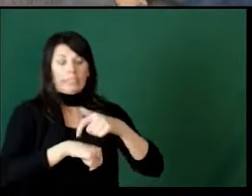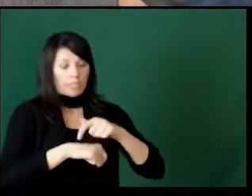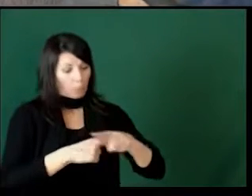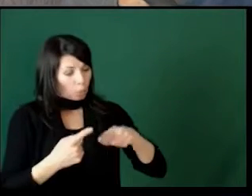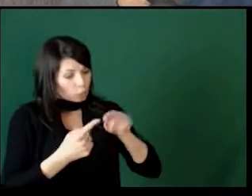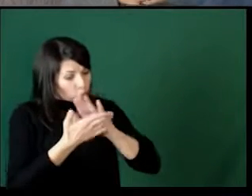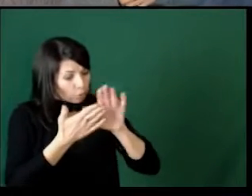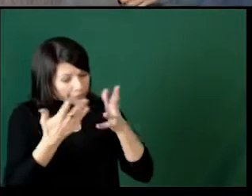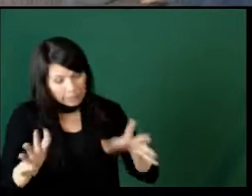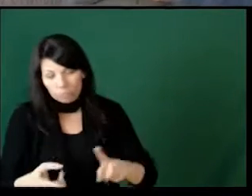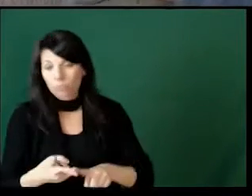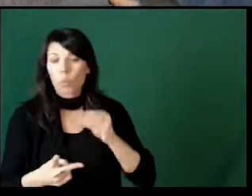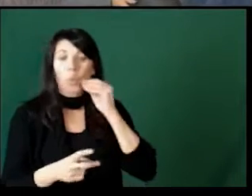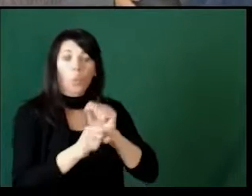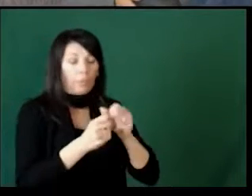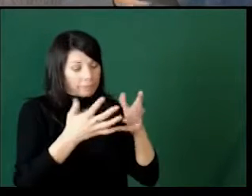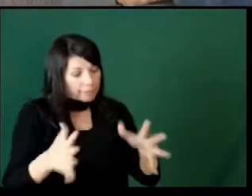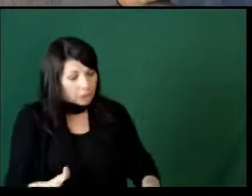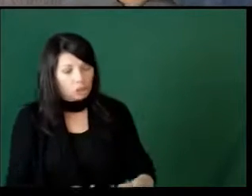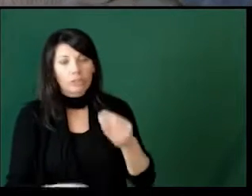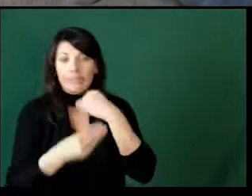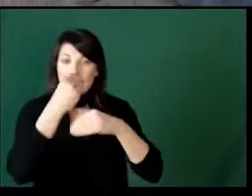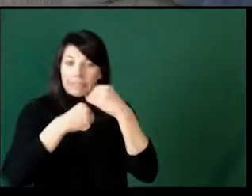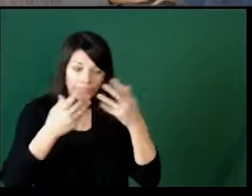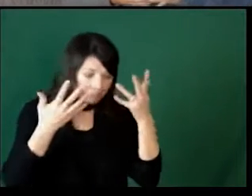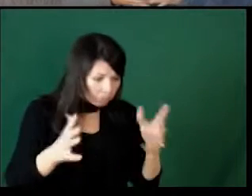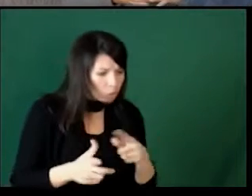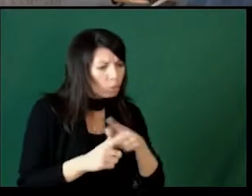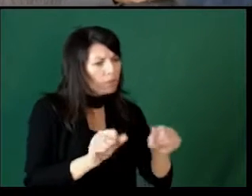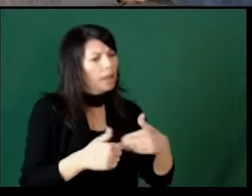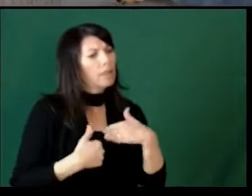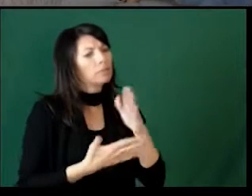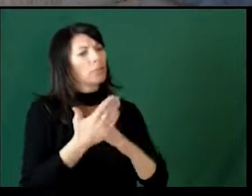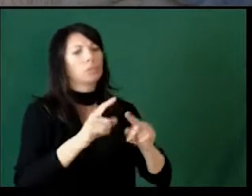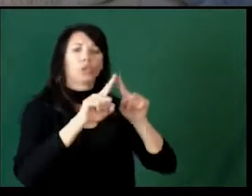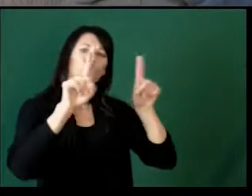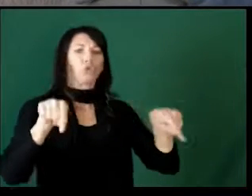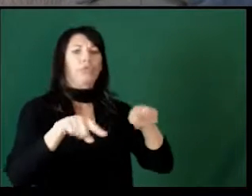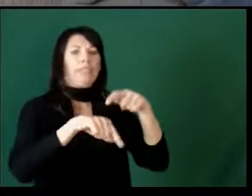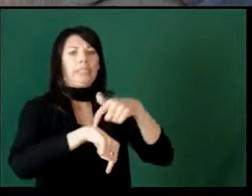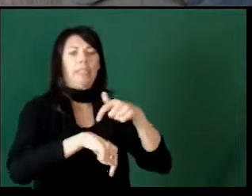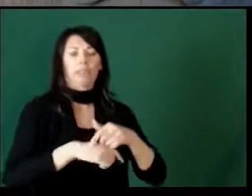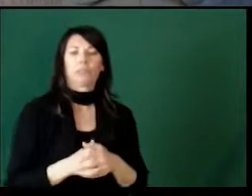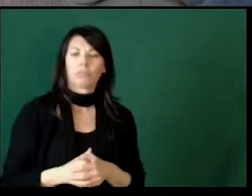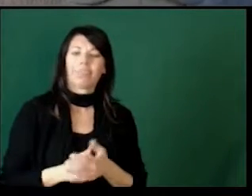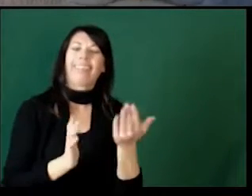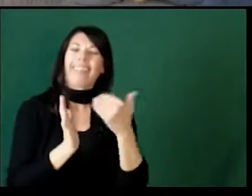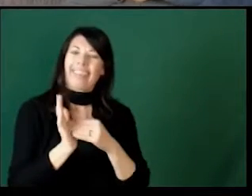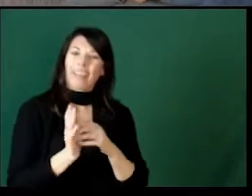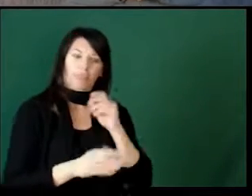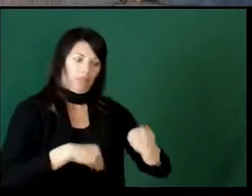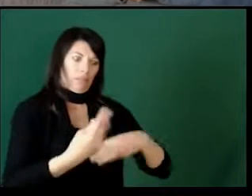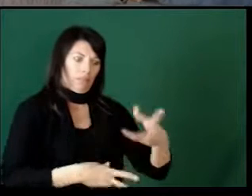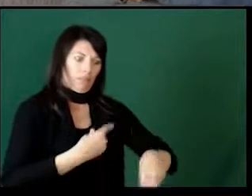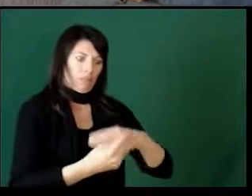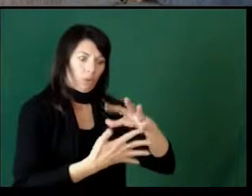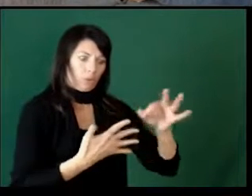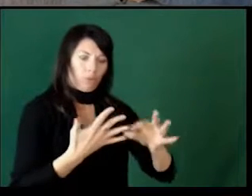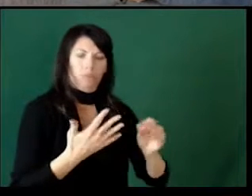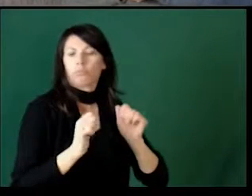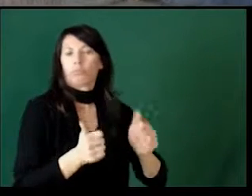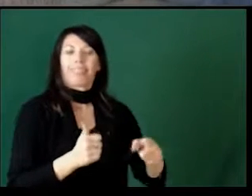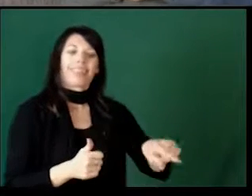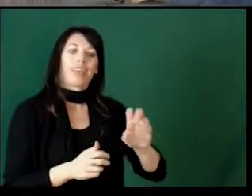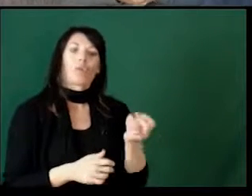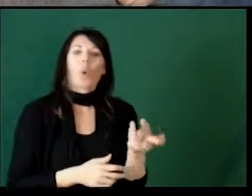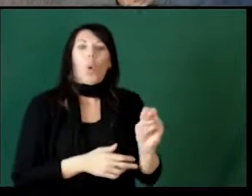soon as your chores are finished, as soon as your homework is finished, as soon as dinner is finished. Any of those things that you can do where you're giving the child a choice,